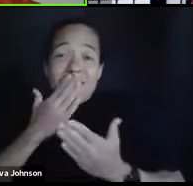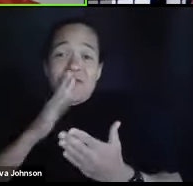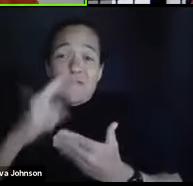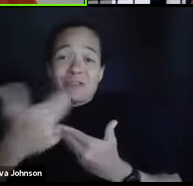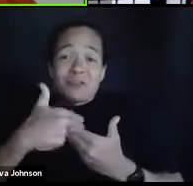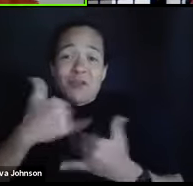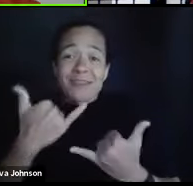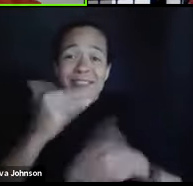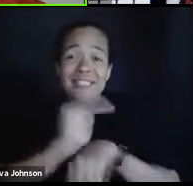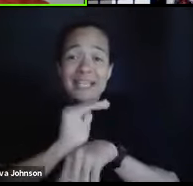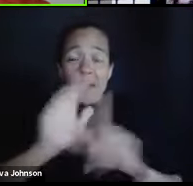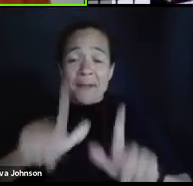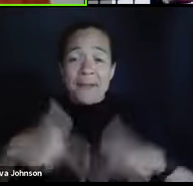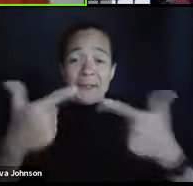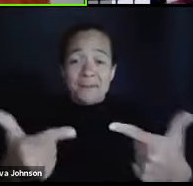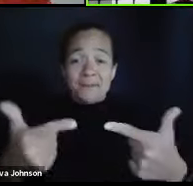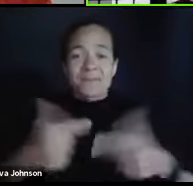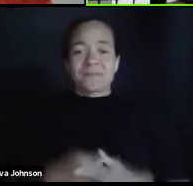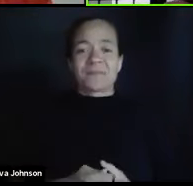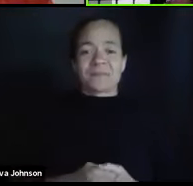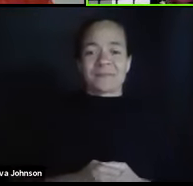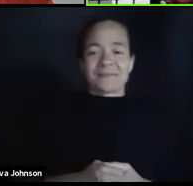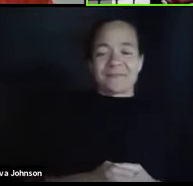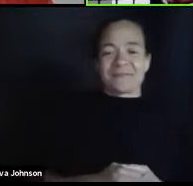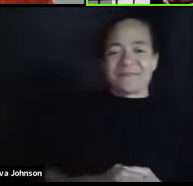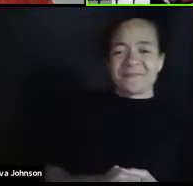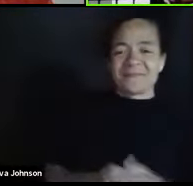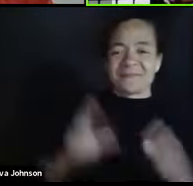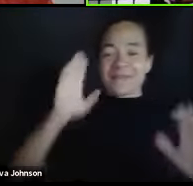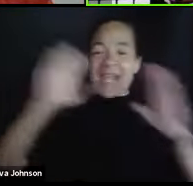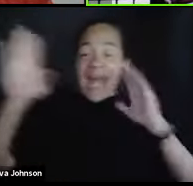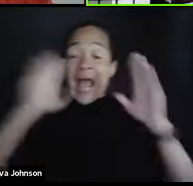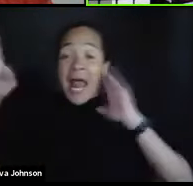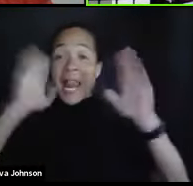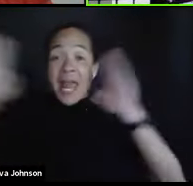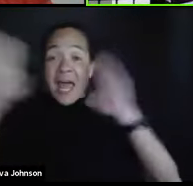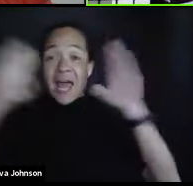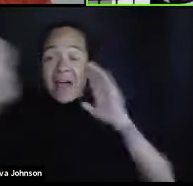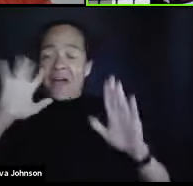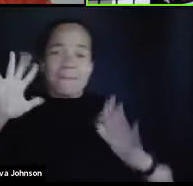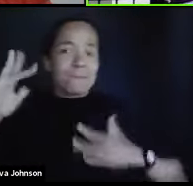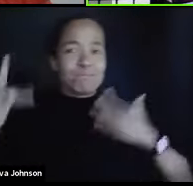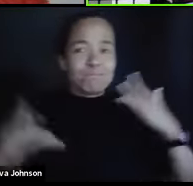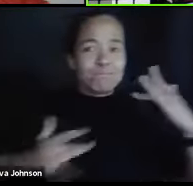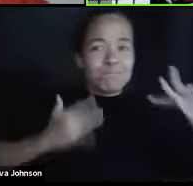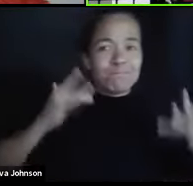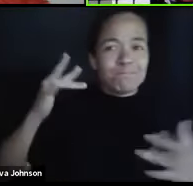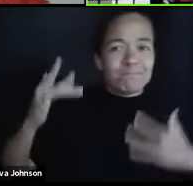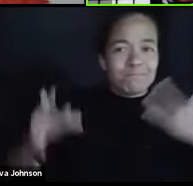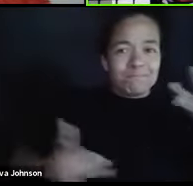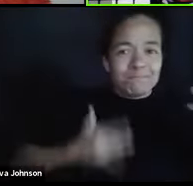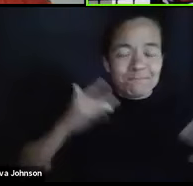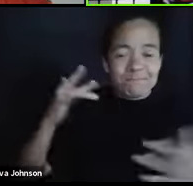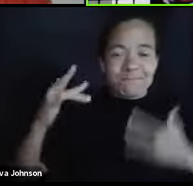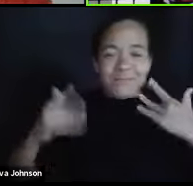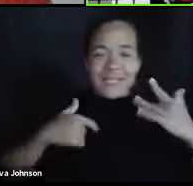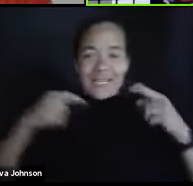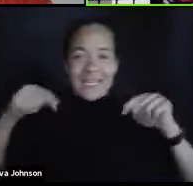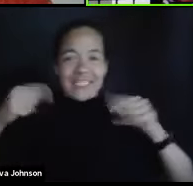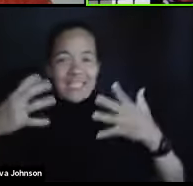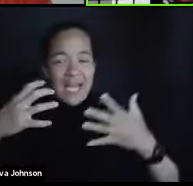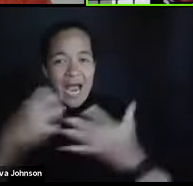and you can take it away. Hello! I am very, very excited and happy about this opportunity